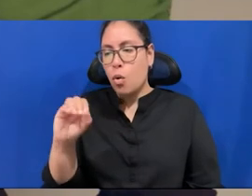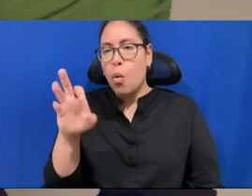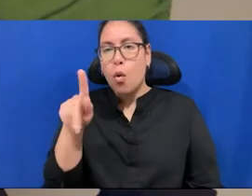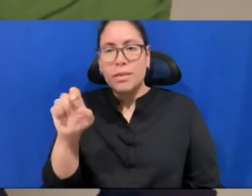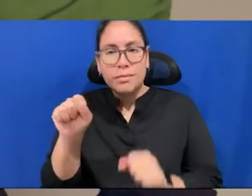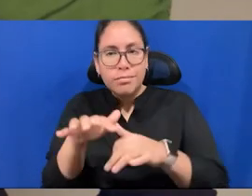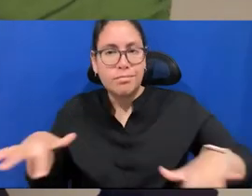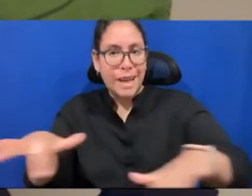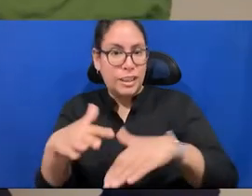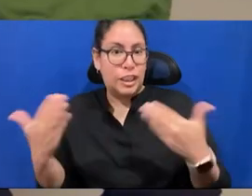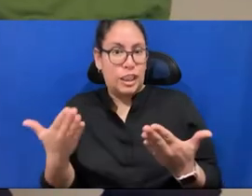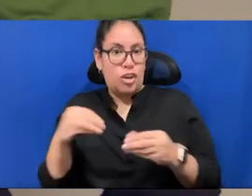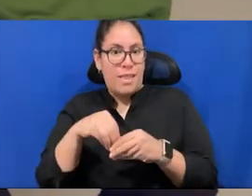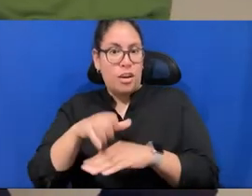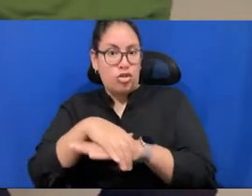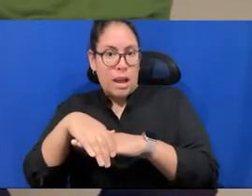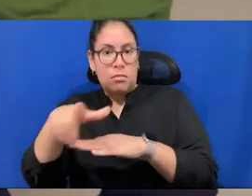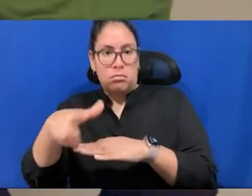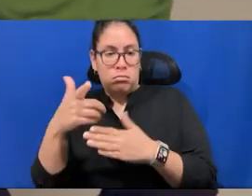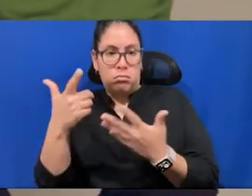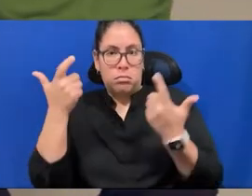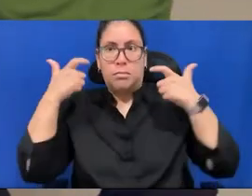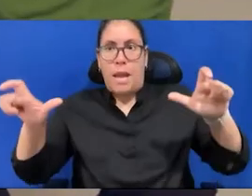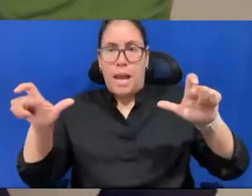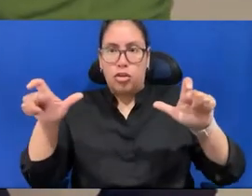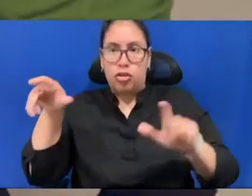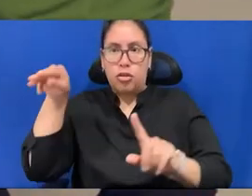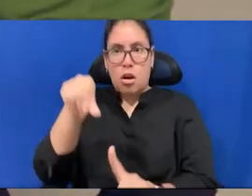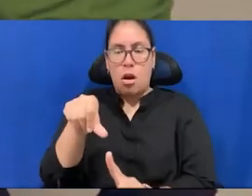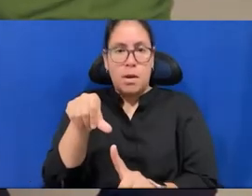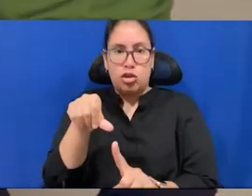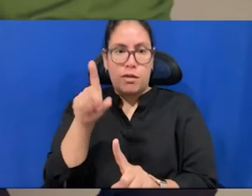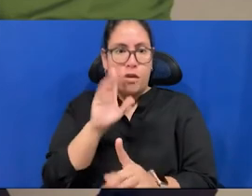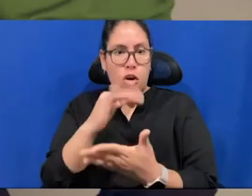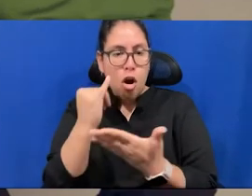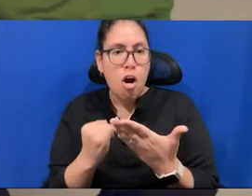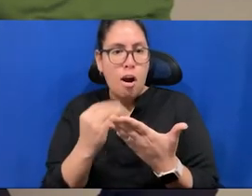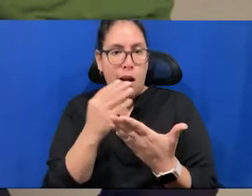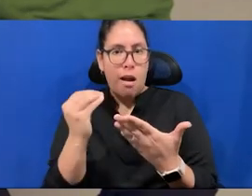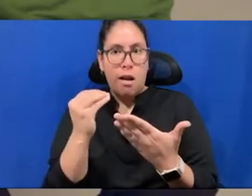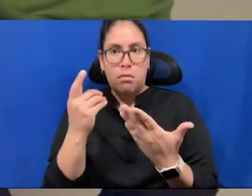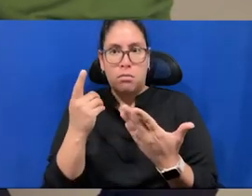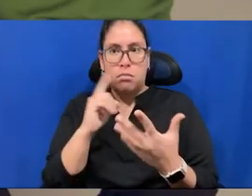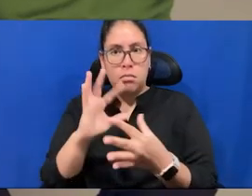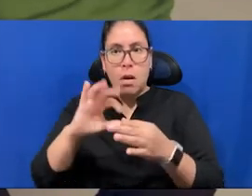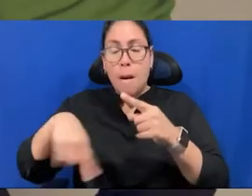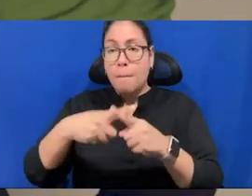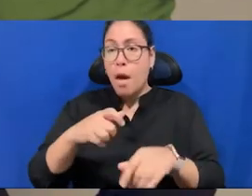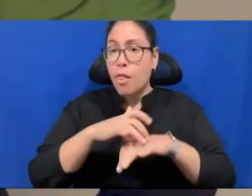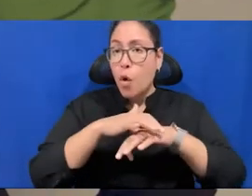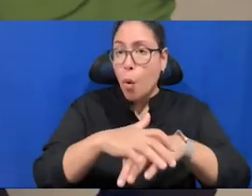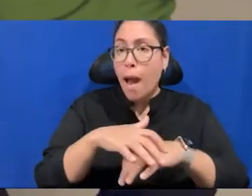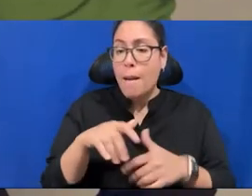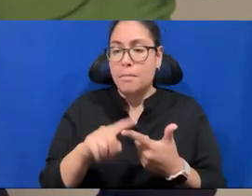Um, and it brings together, um, spider webs, of course, spider divination. The arrow scene is in it.